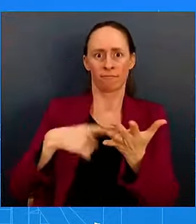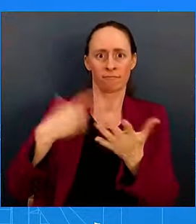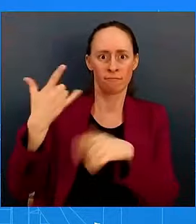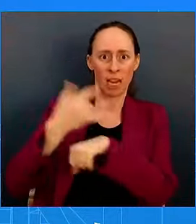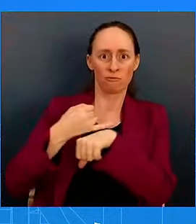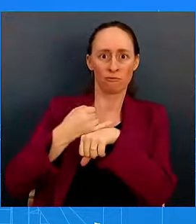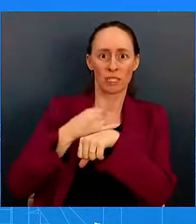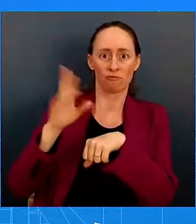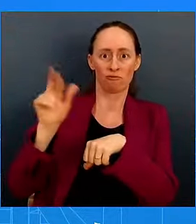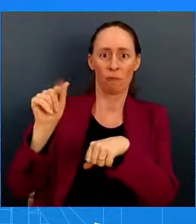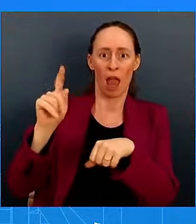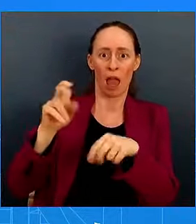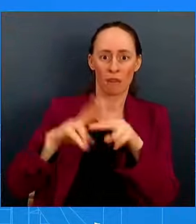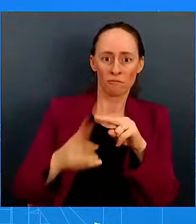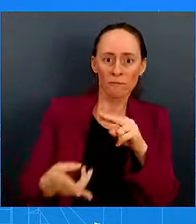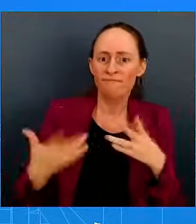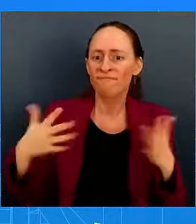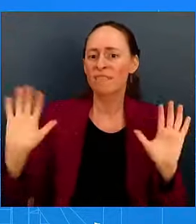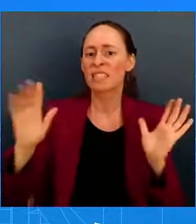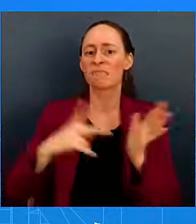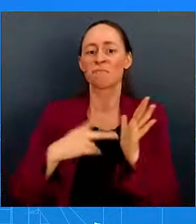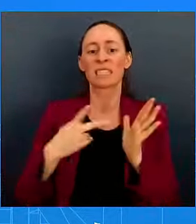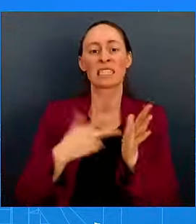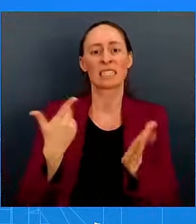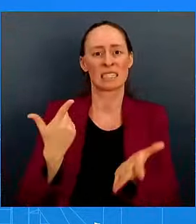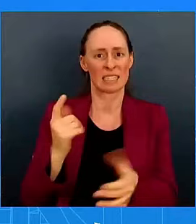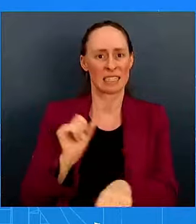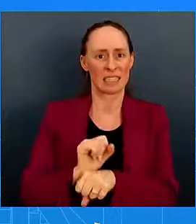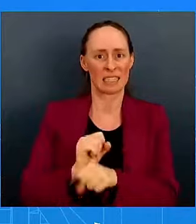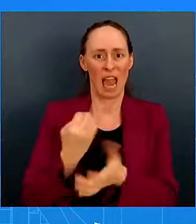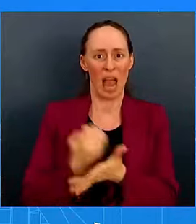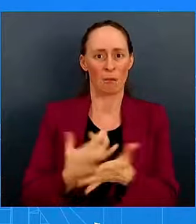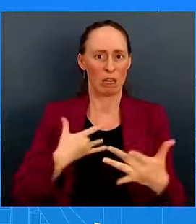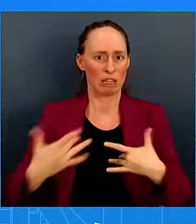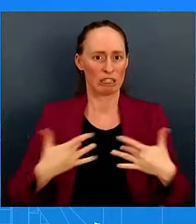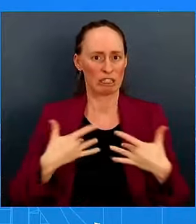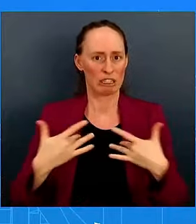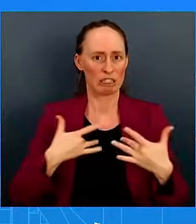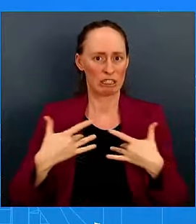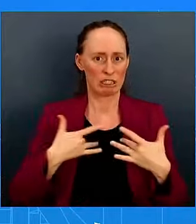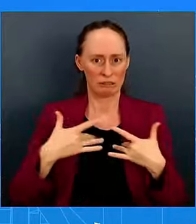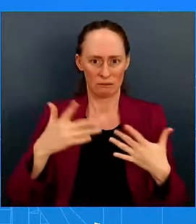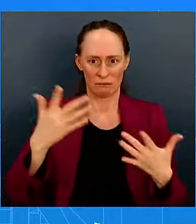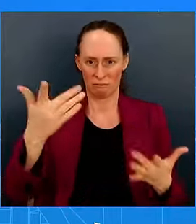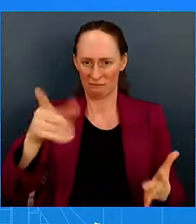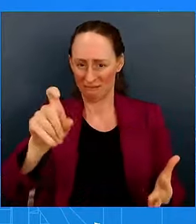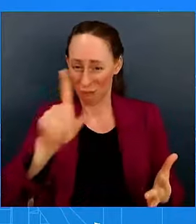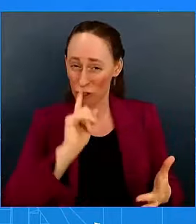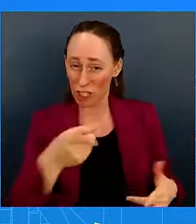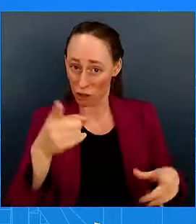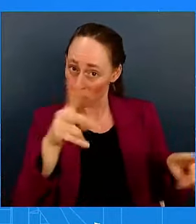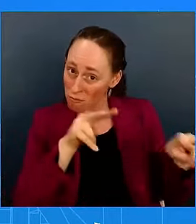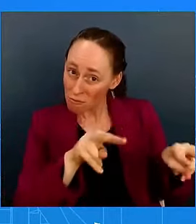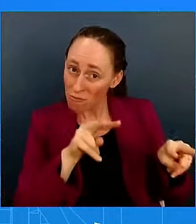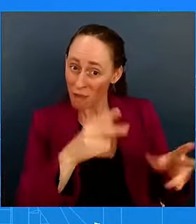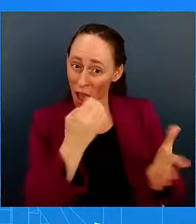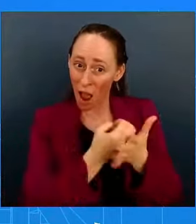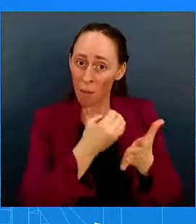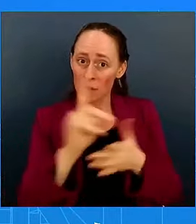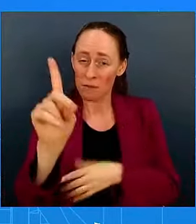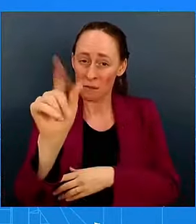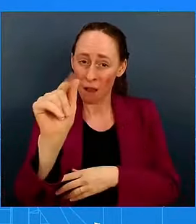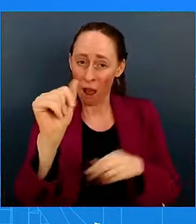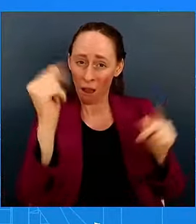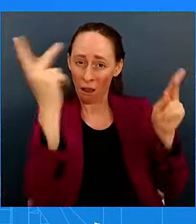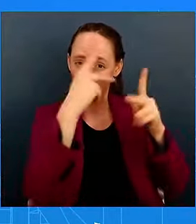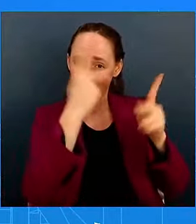Fed thought possible a couple months ago. So how is the White House monitoring that economic data and the possibility for a recession? So, look, as we've